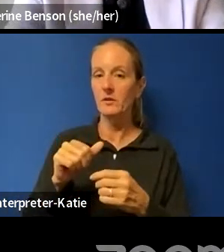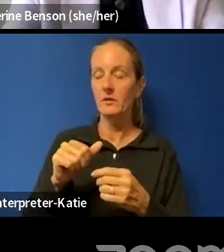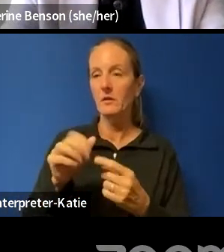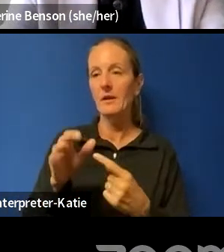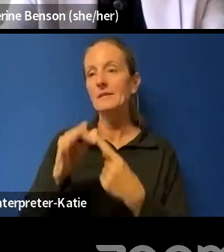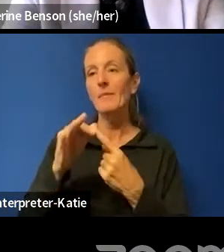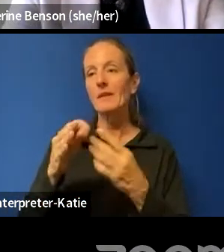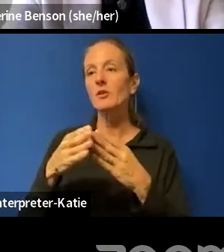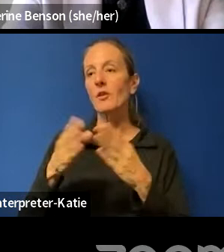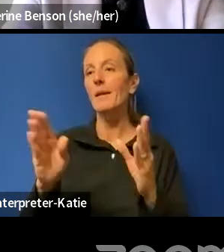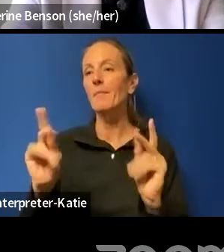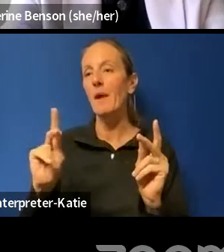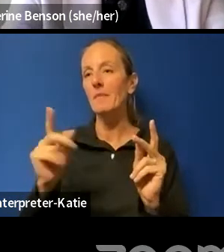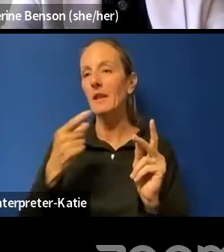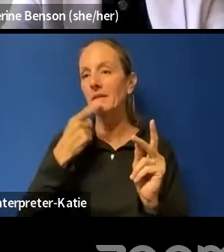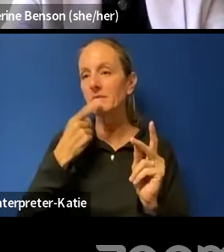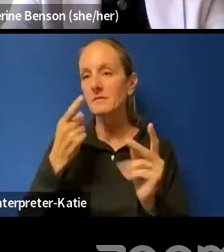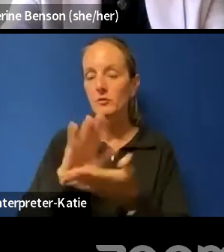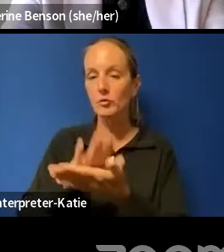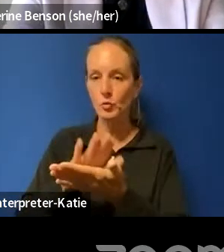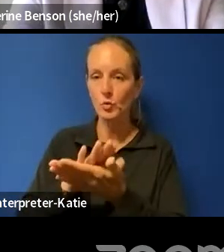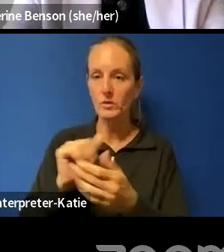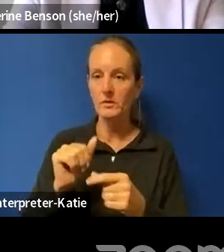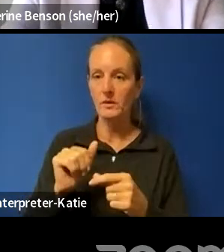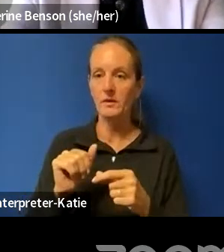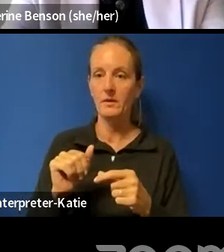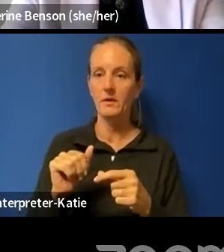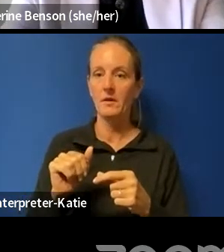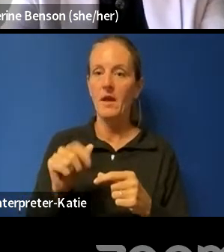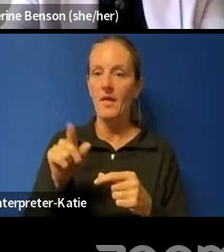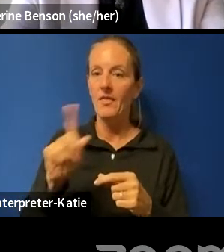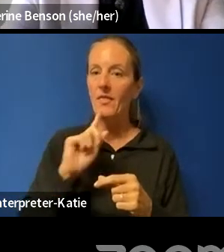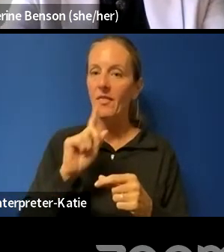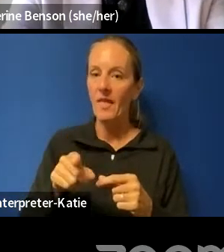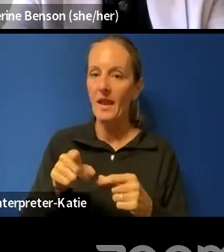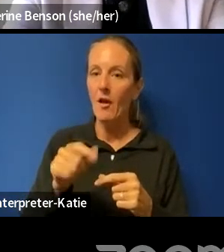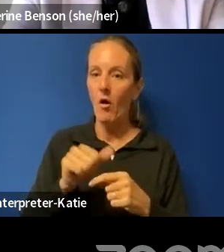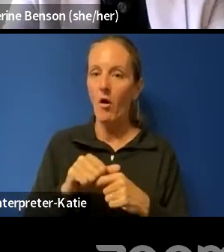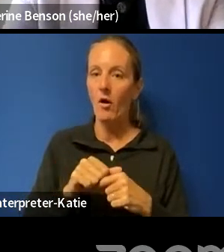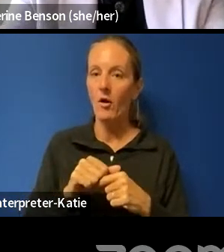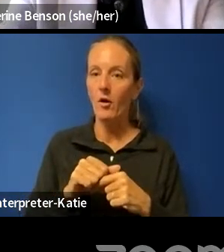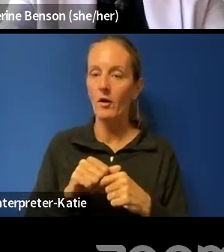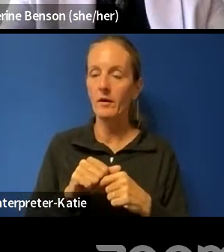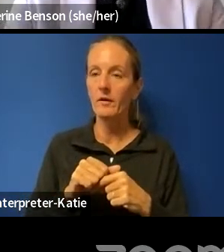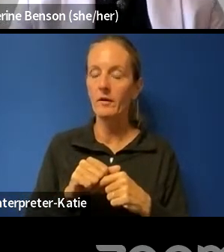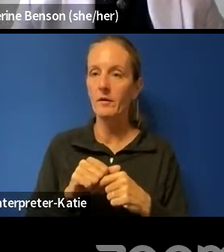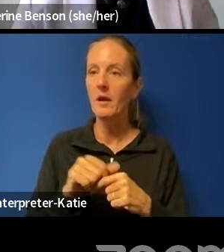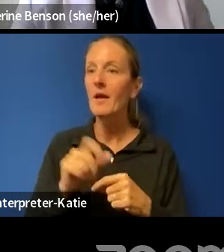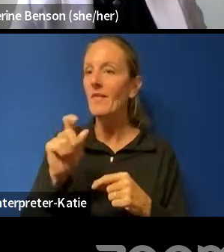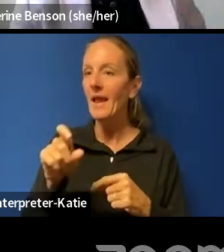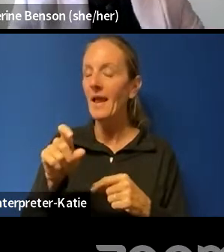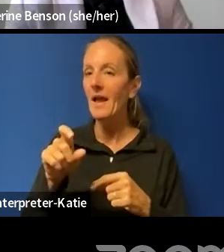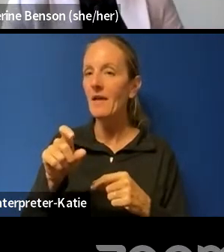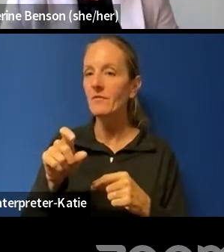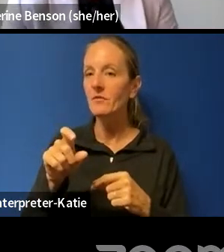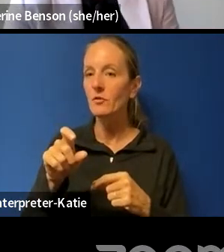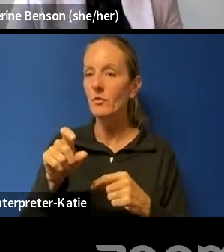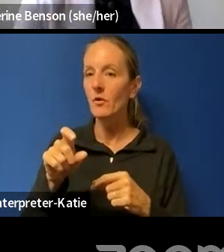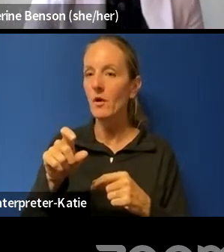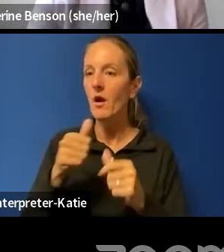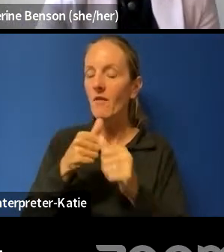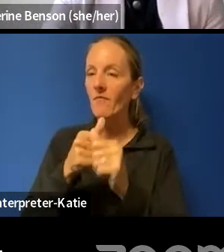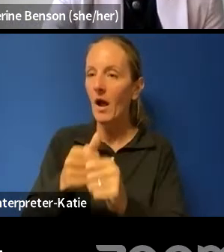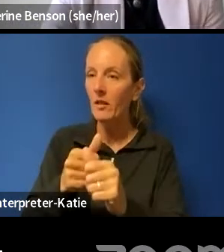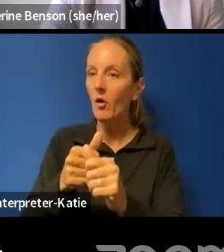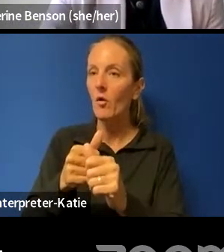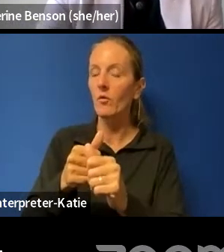bound by the charter of rights and freedoms, uh, they, they, they are still beholden to that, uh, at a, a much higher degree than they are to the school act